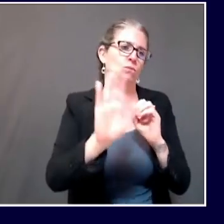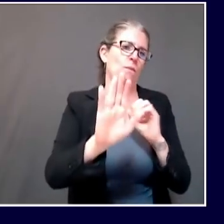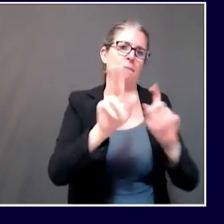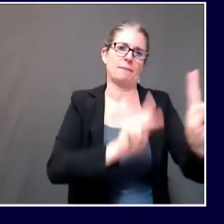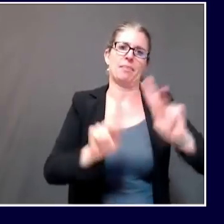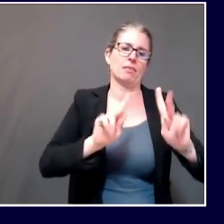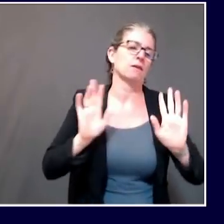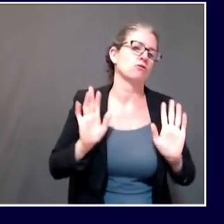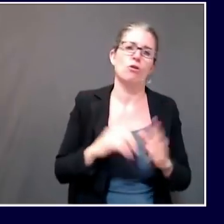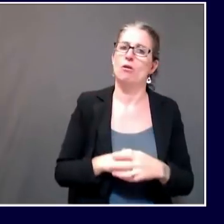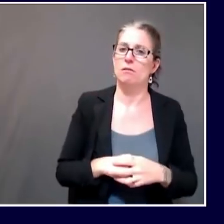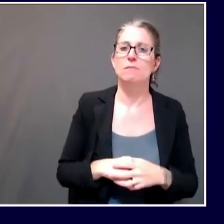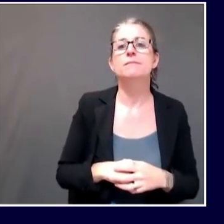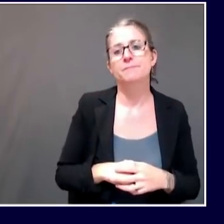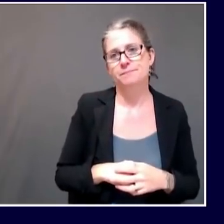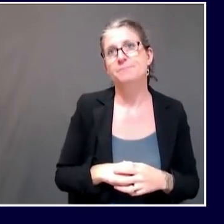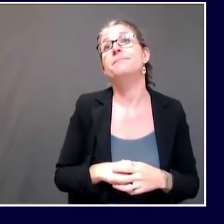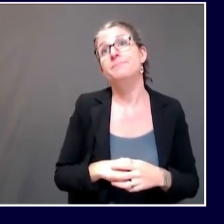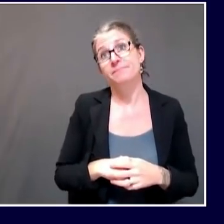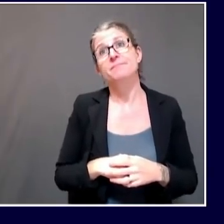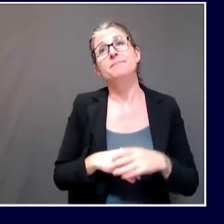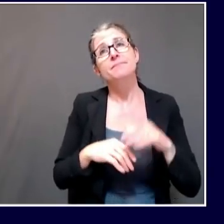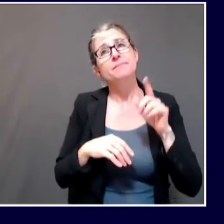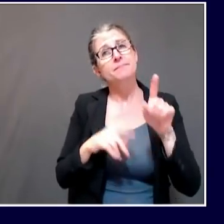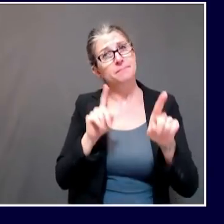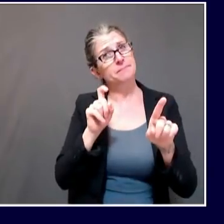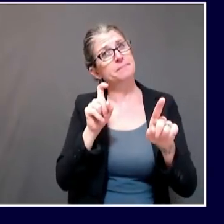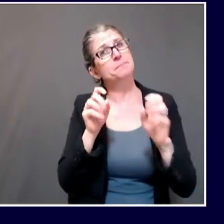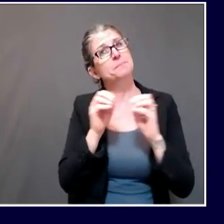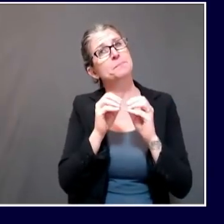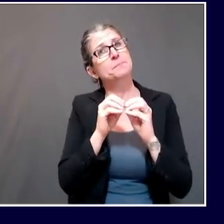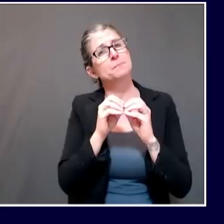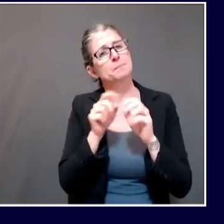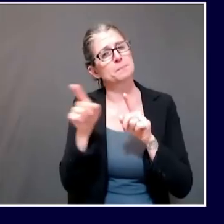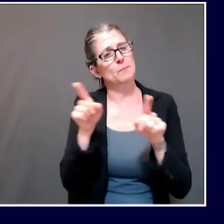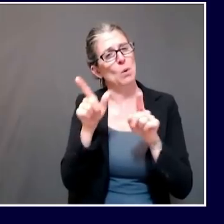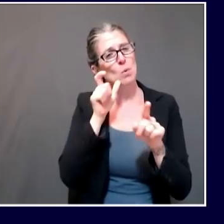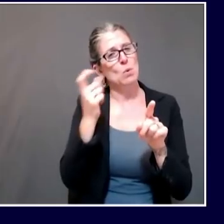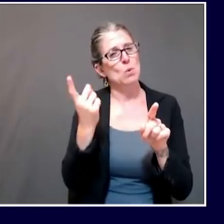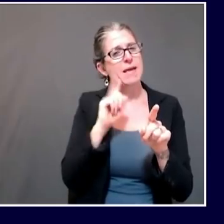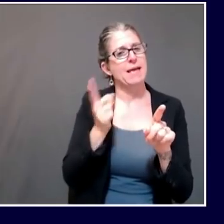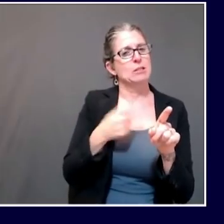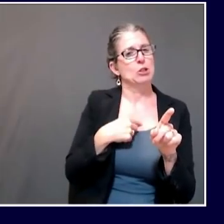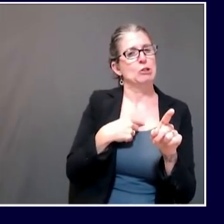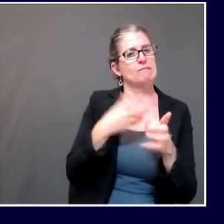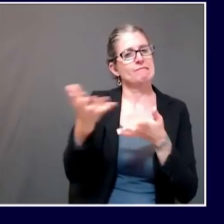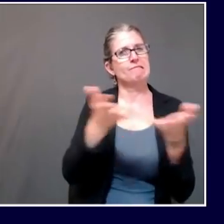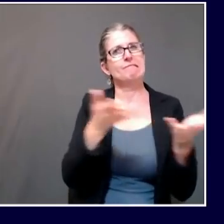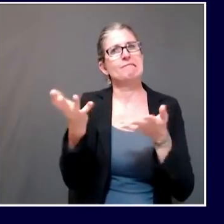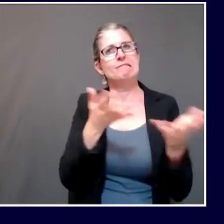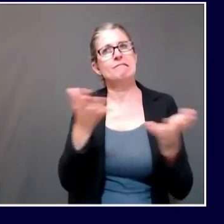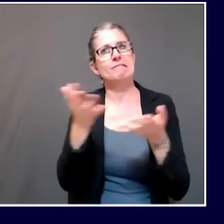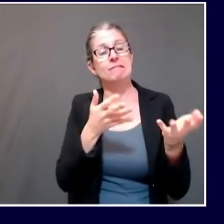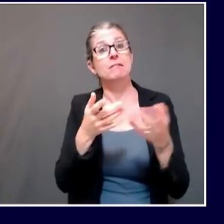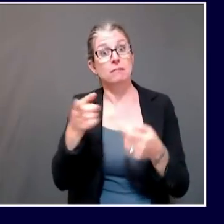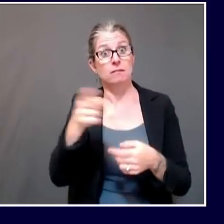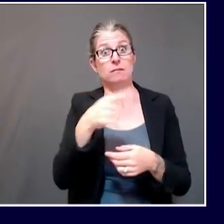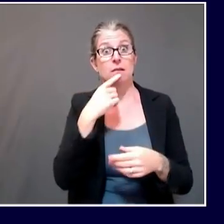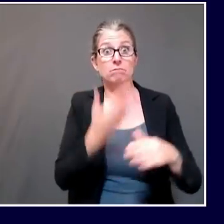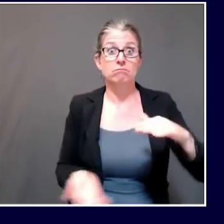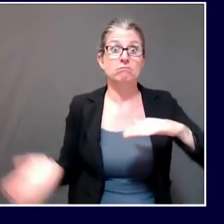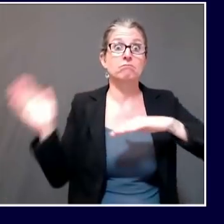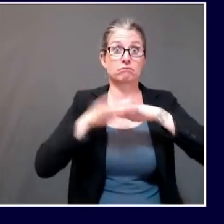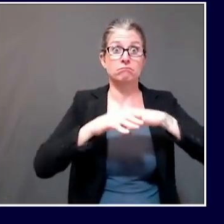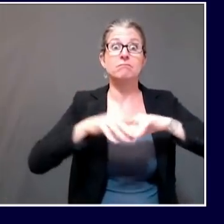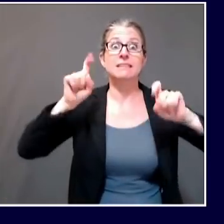this would go towards you or towards Commissioner Lamber. With the expanded testing capacity that we have now and the CMS requirement